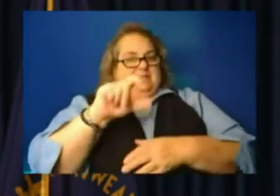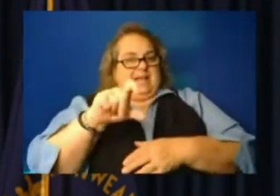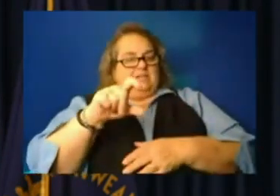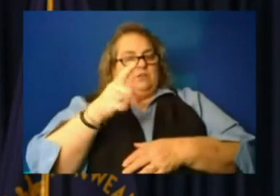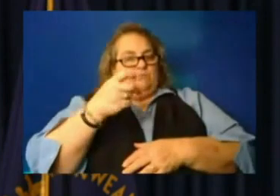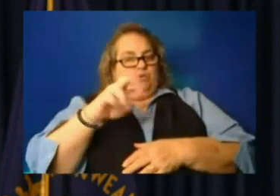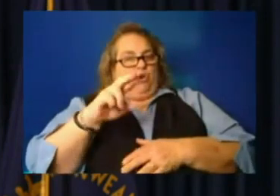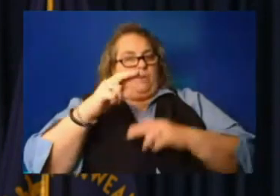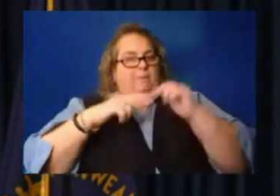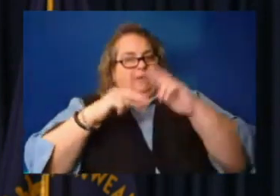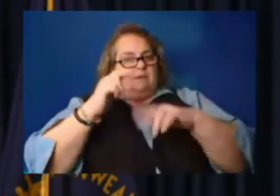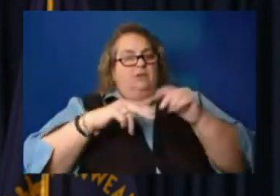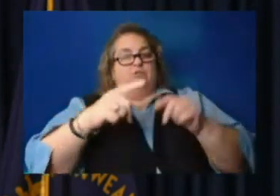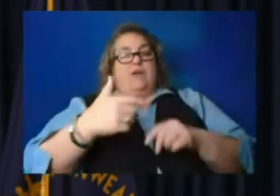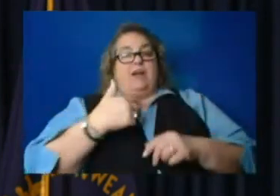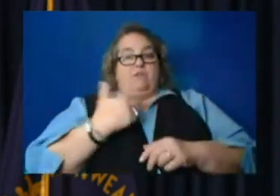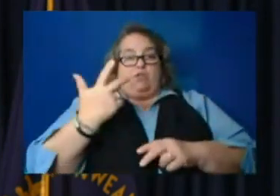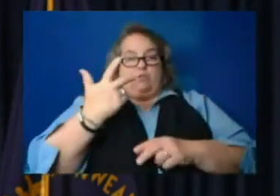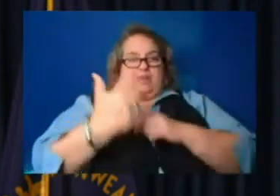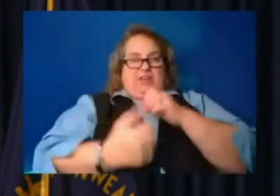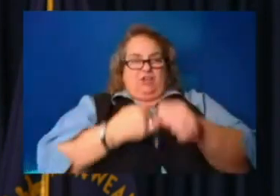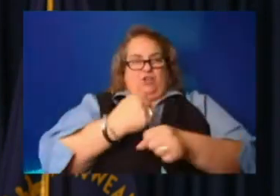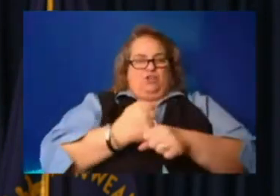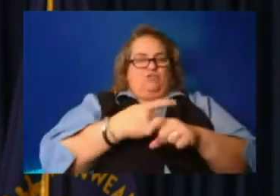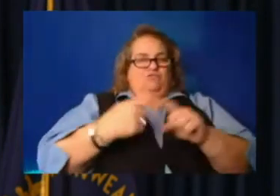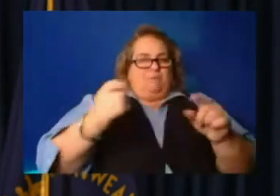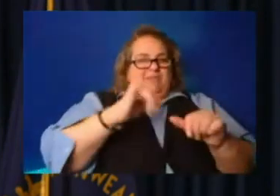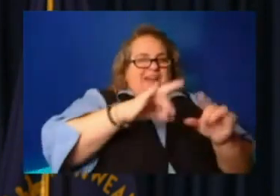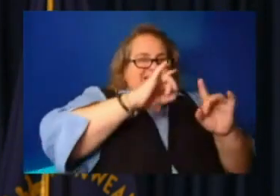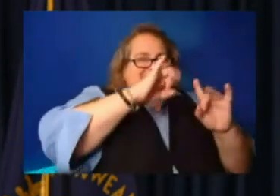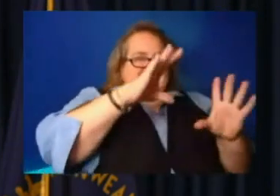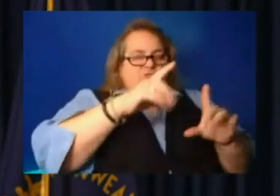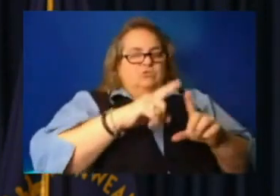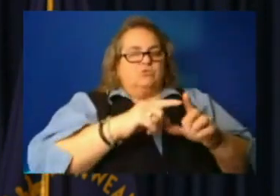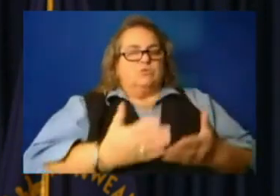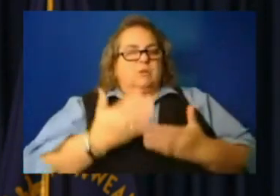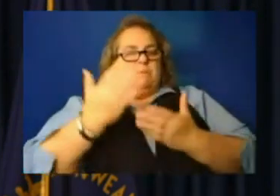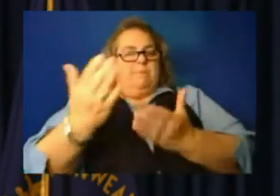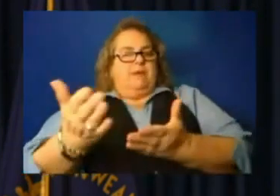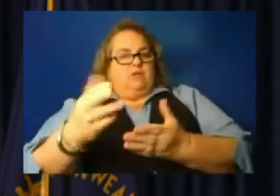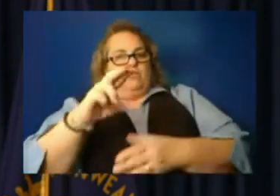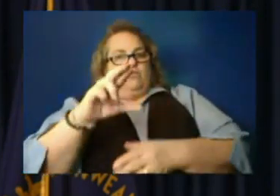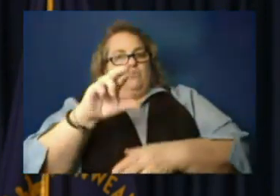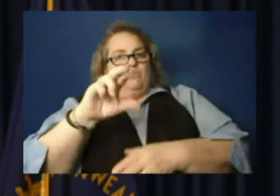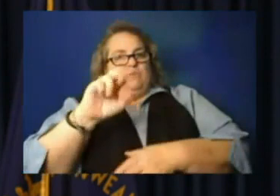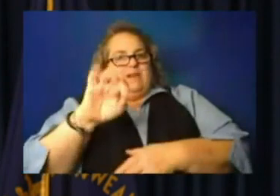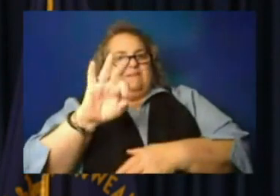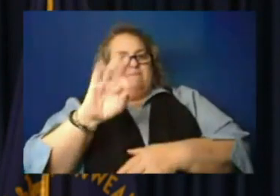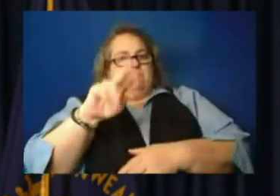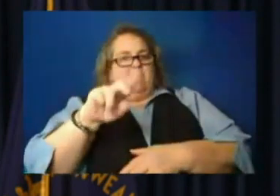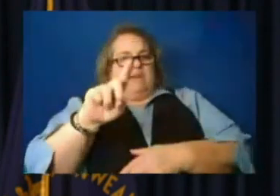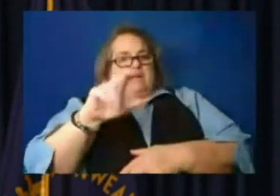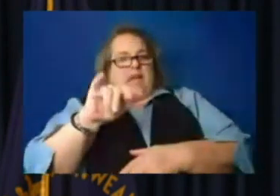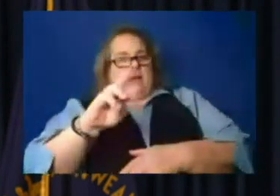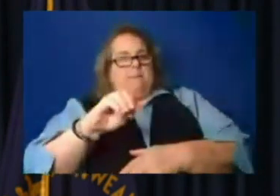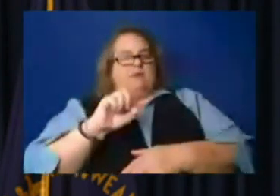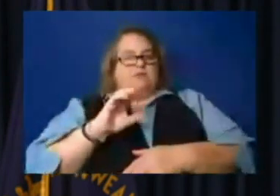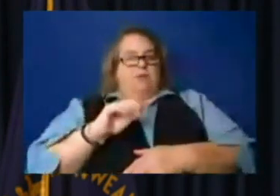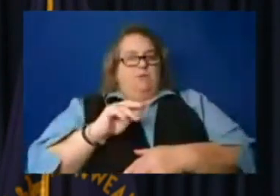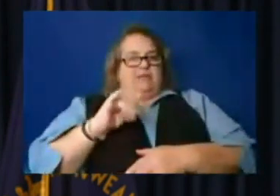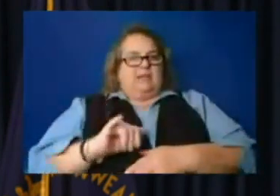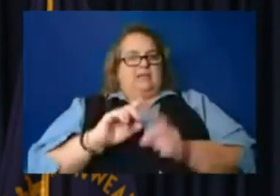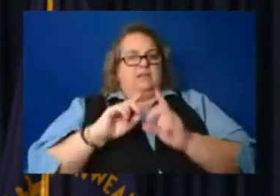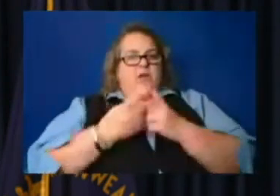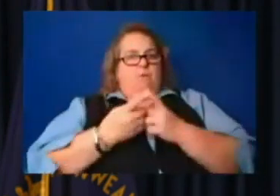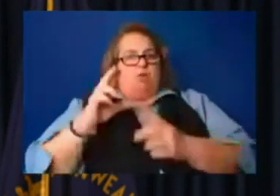years from the date of the disaster to submit the refund claim to the Kentucky Department of Revenue. You need to keep your